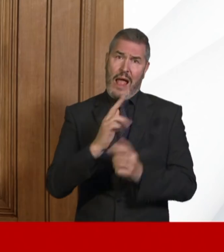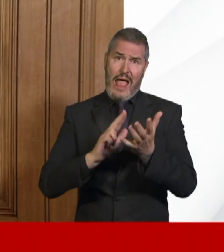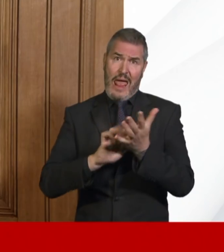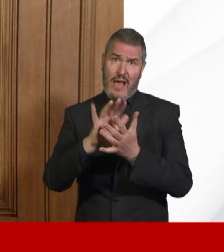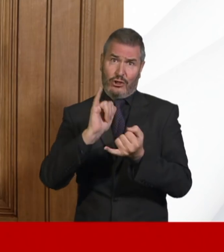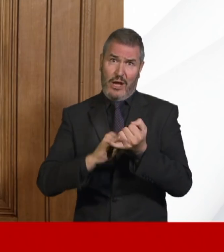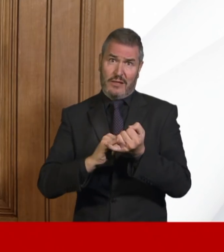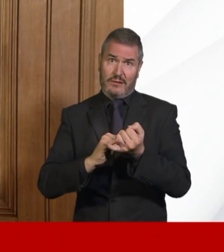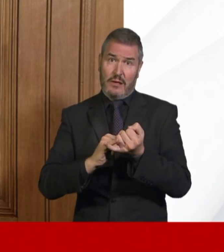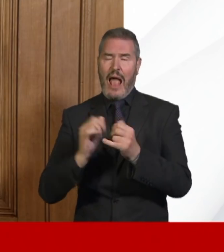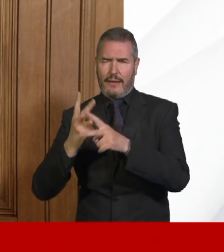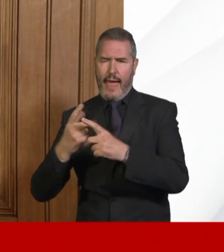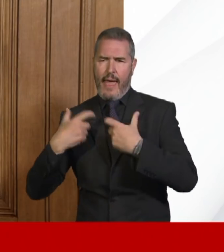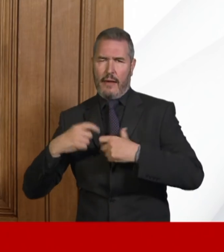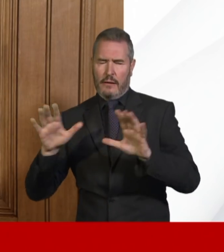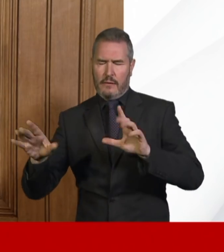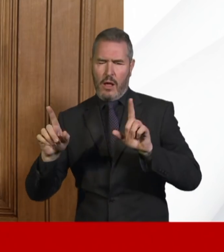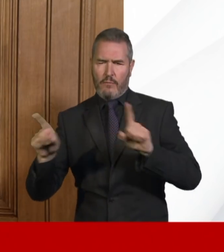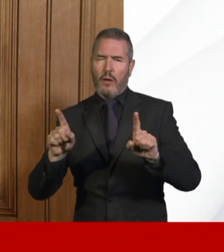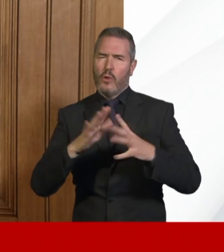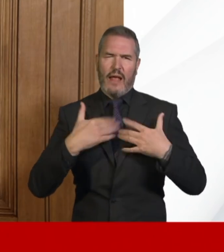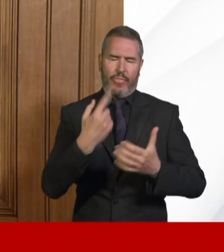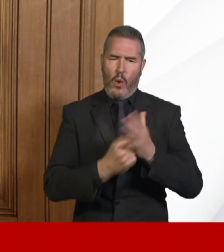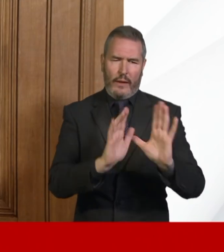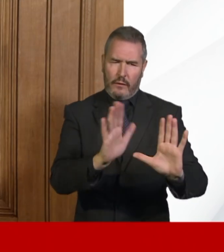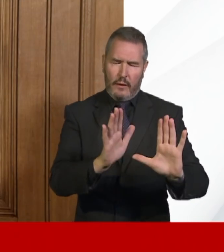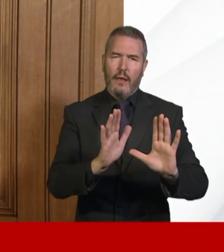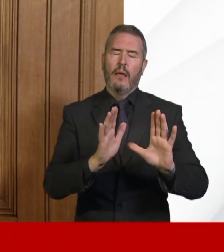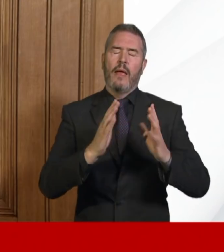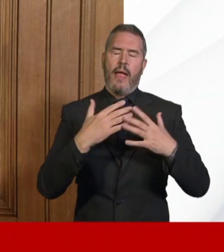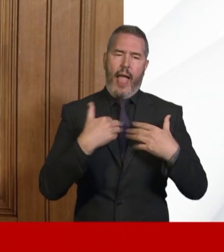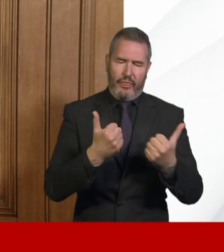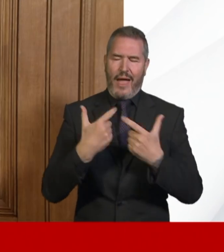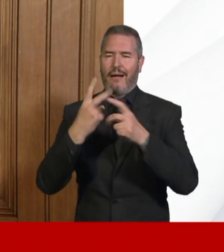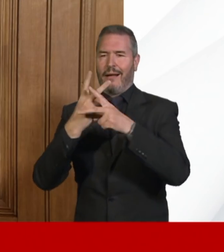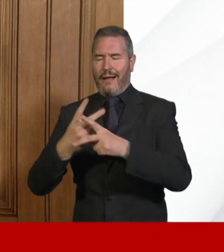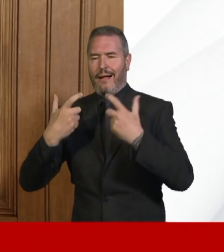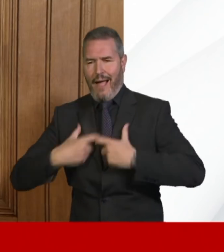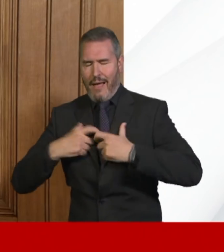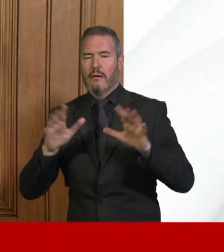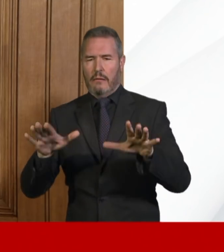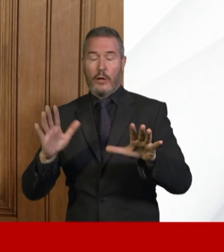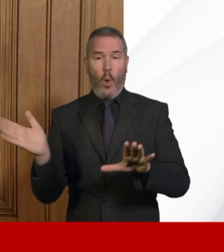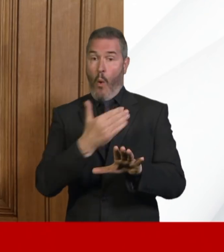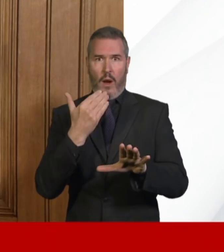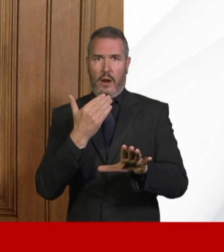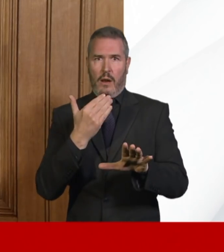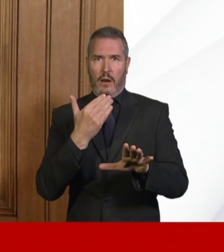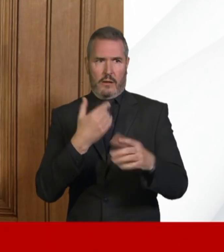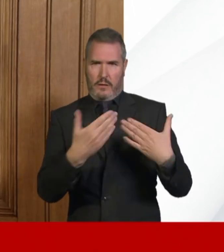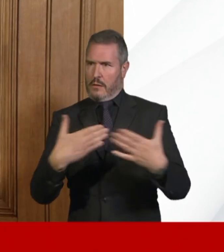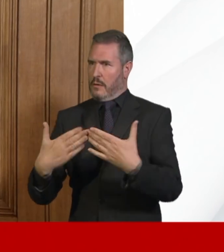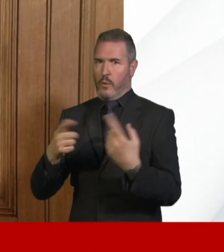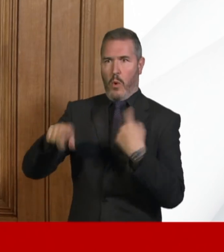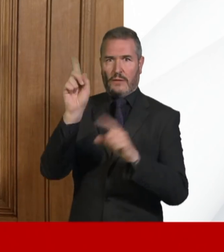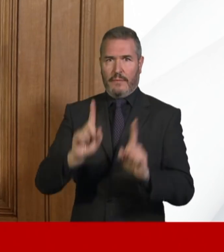and our caring staff, it's not just in our health services. It's all people who are battling against this virus. They